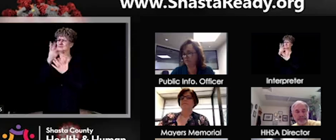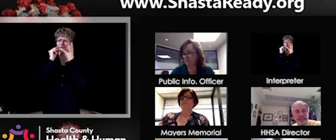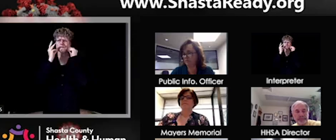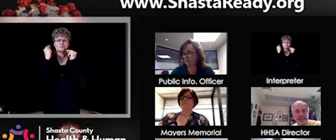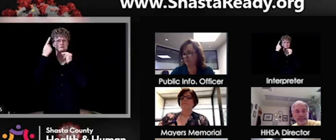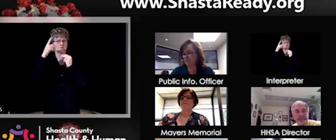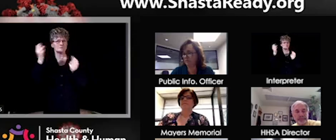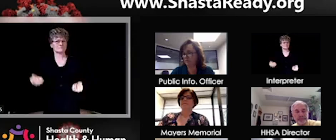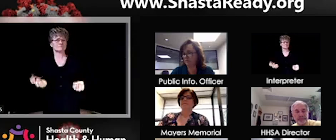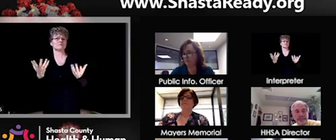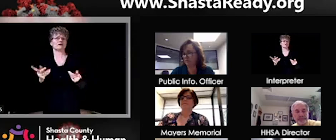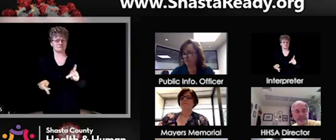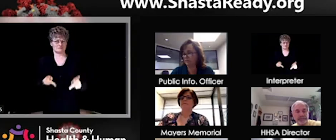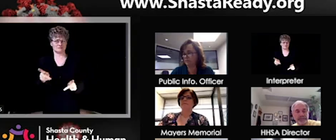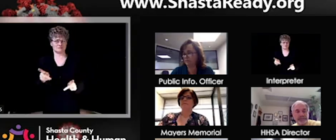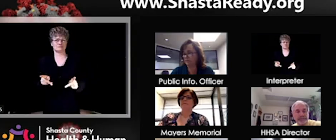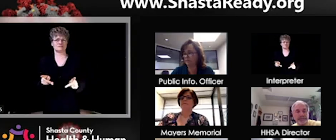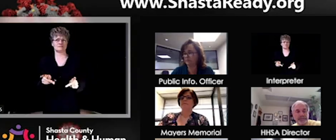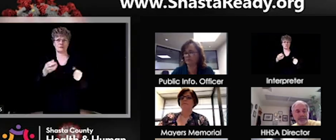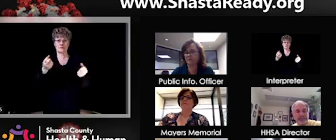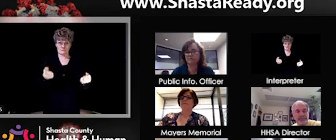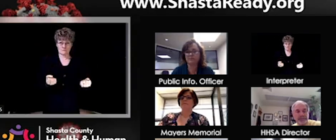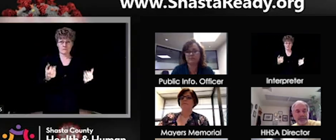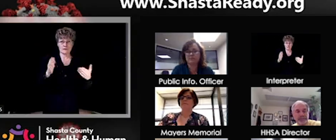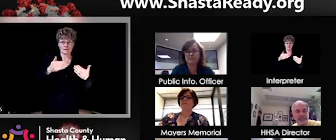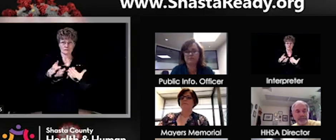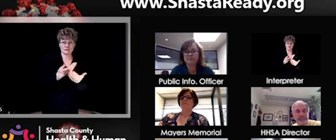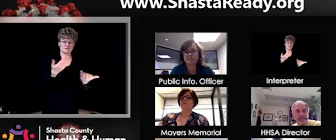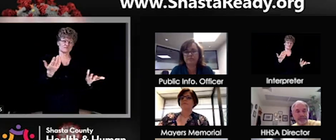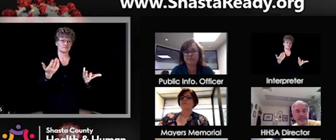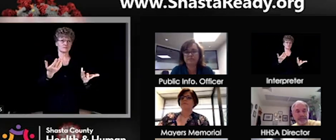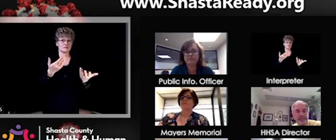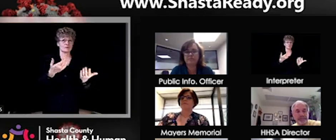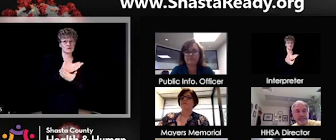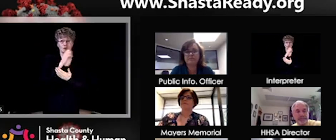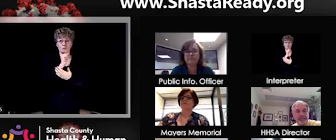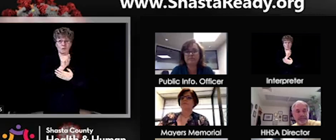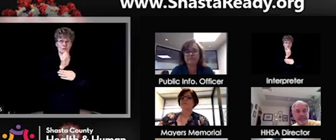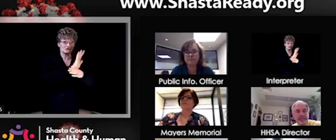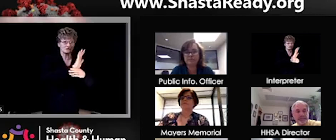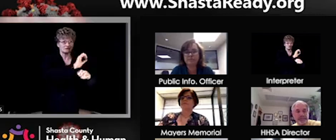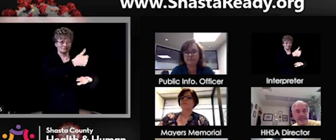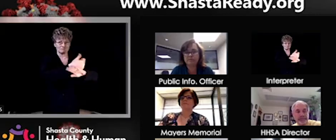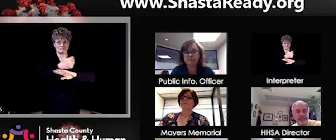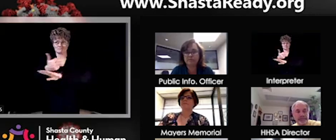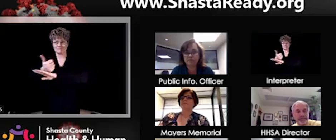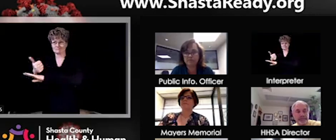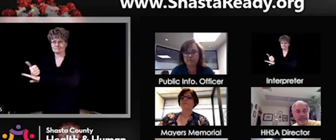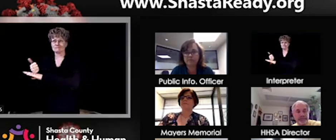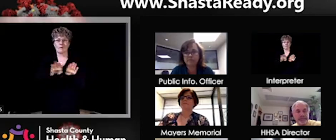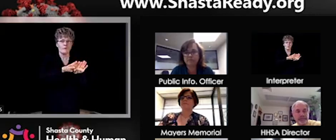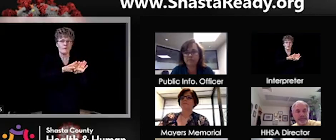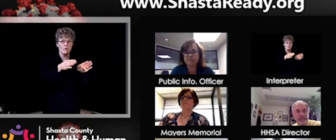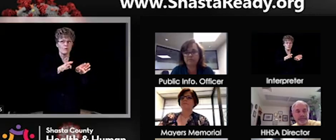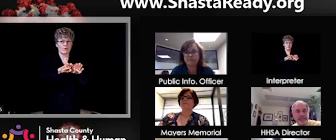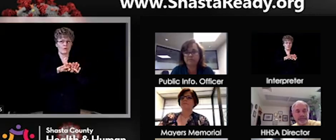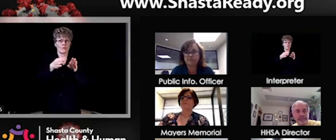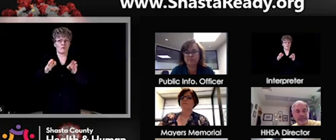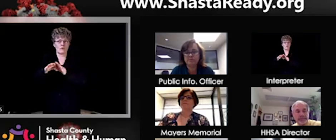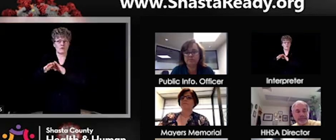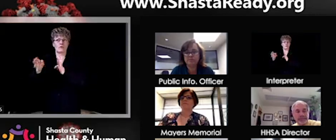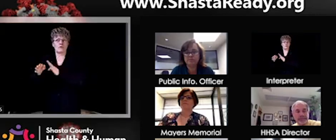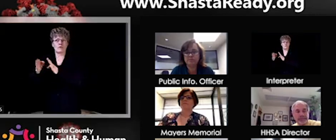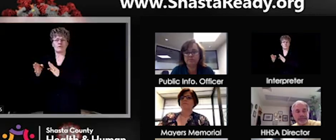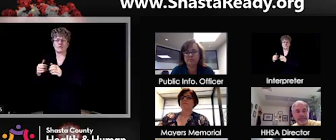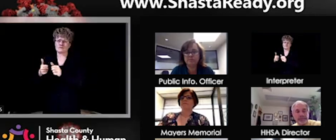sectors that are opening, they really want to do a good job and do it the right way. so, they're moving very thoughtfully and methodically. And it might